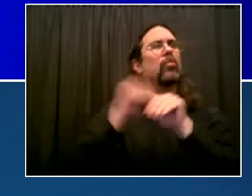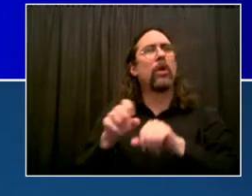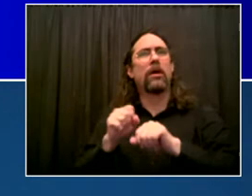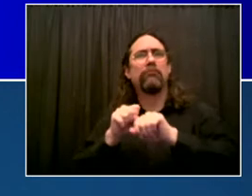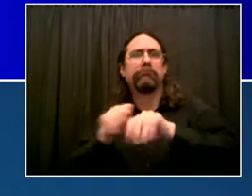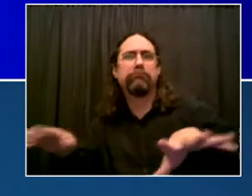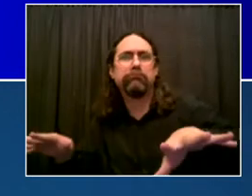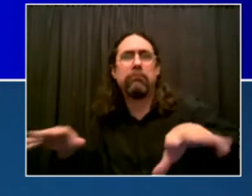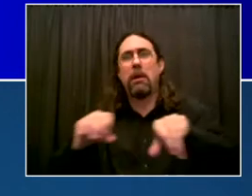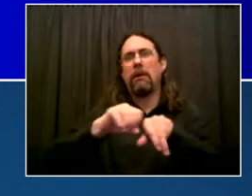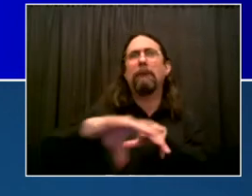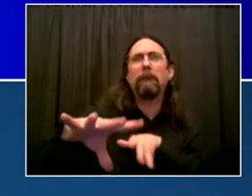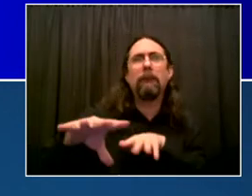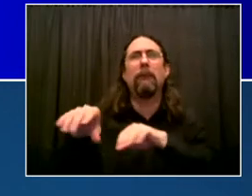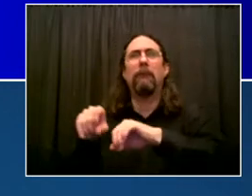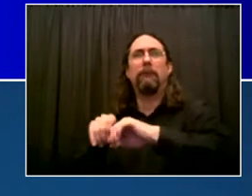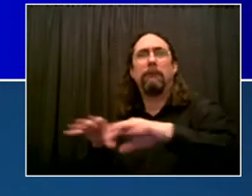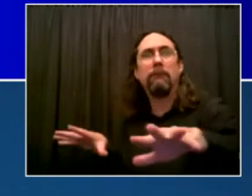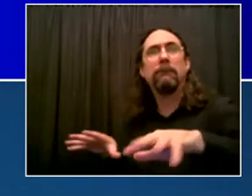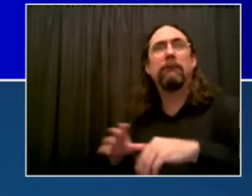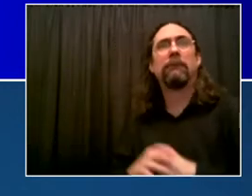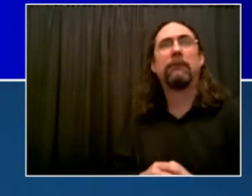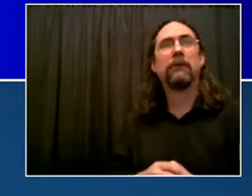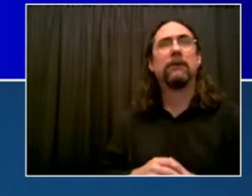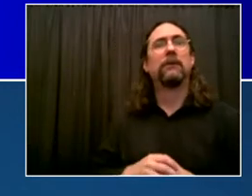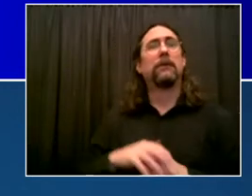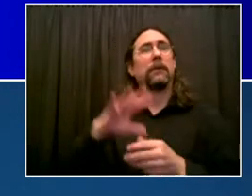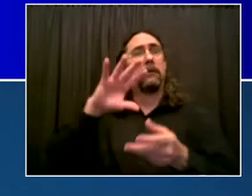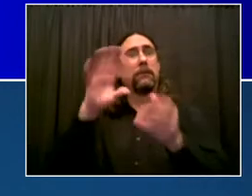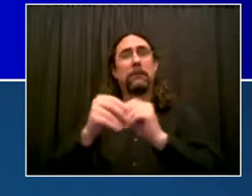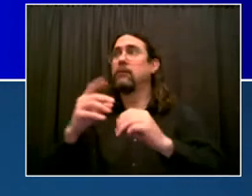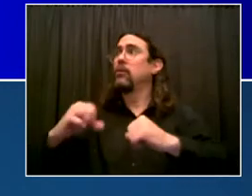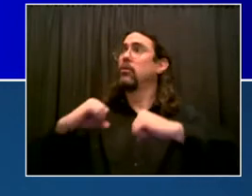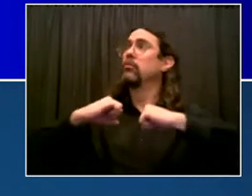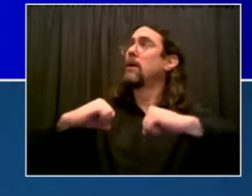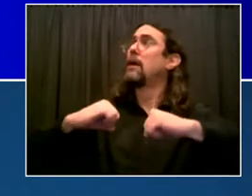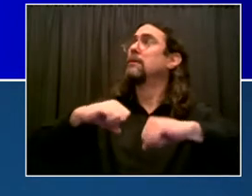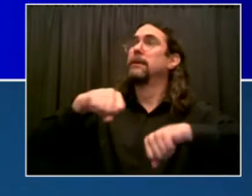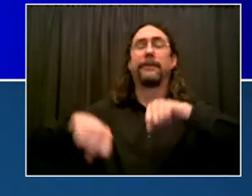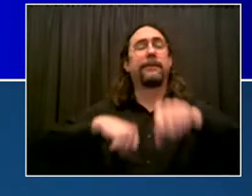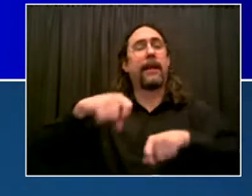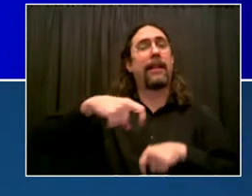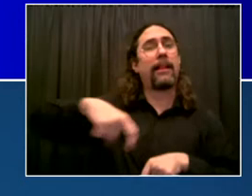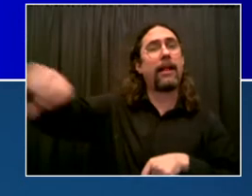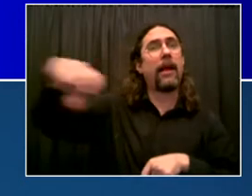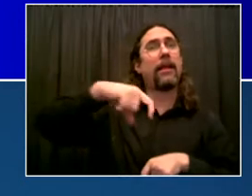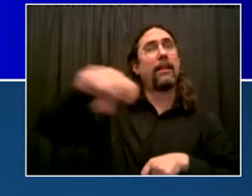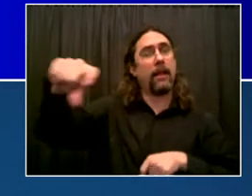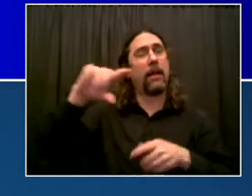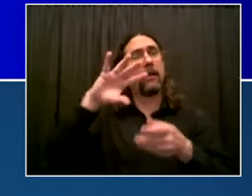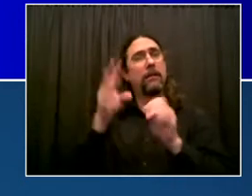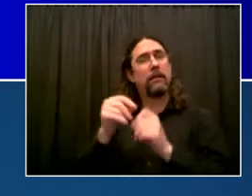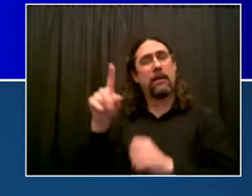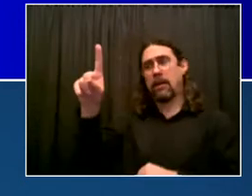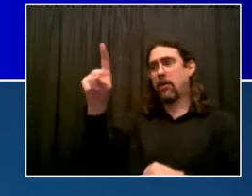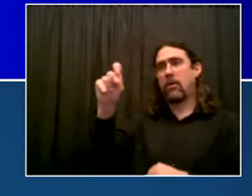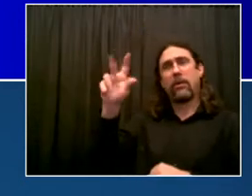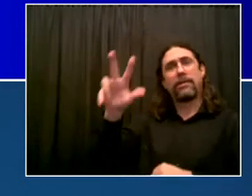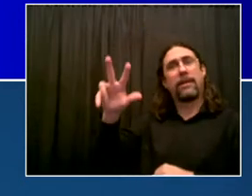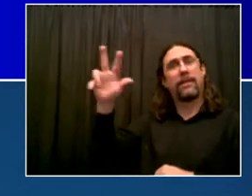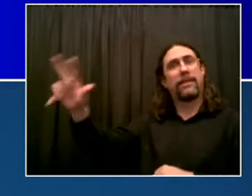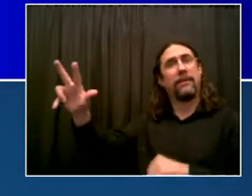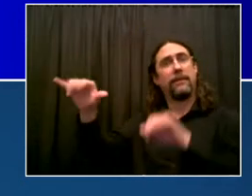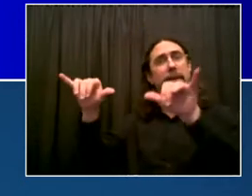more in the course of 2021 to make this city even safer for bicyclists. And we've got more coming. Dramatic